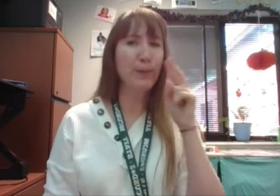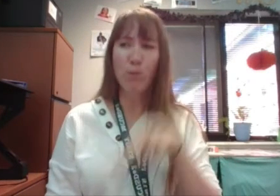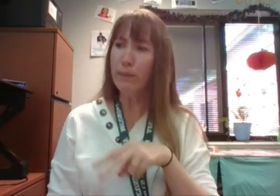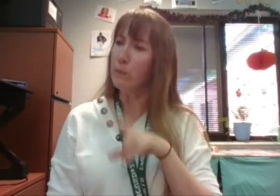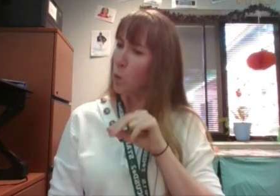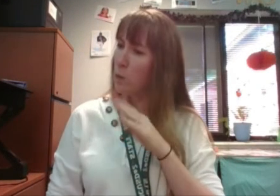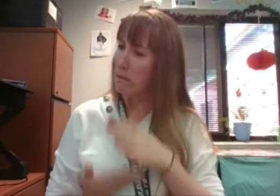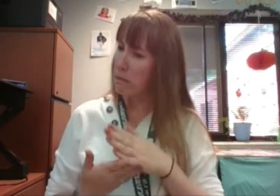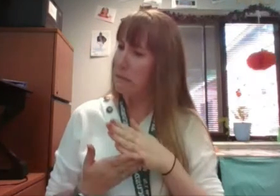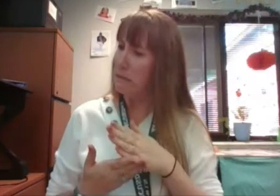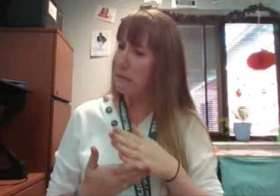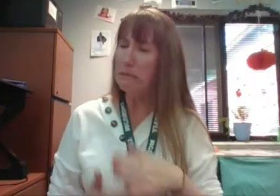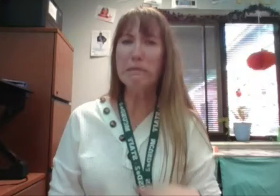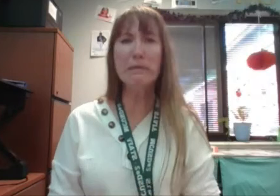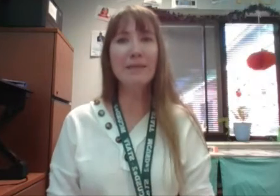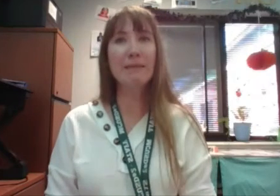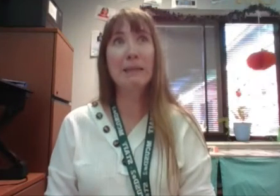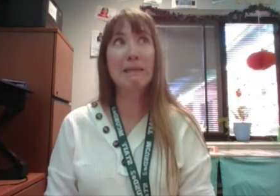and I stop.